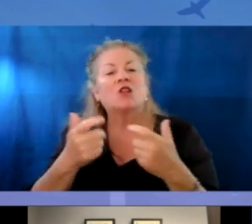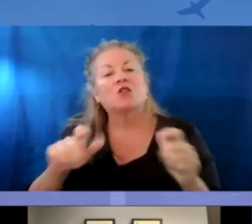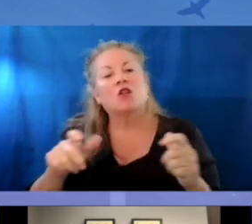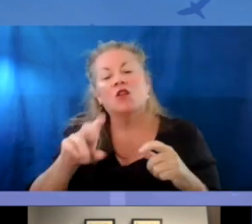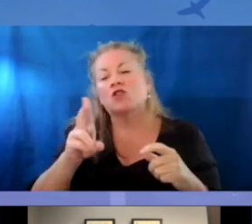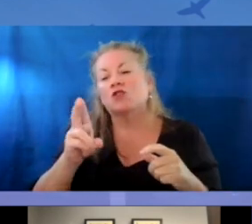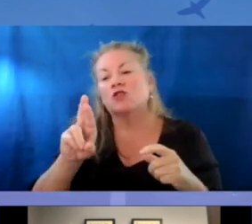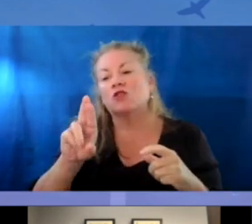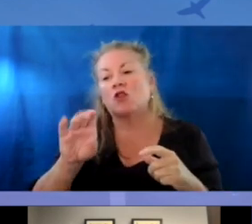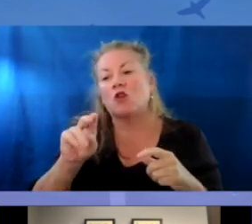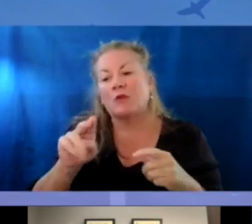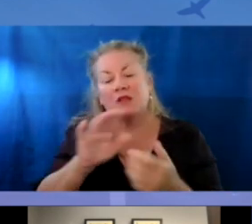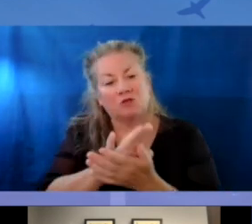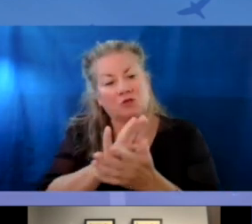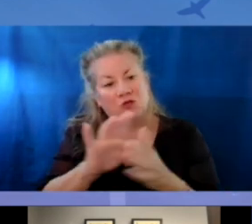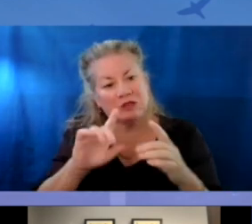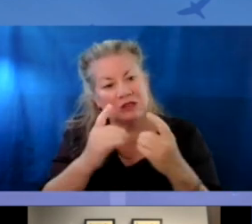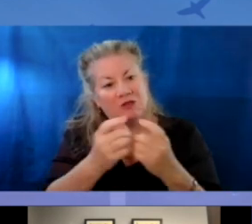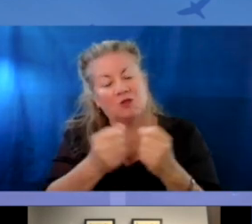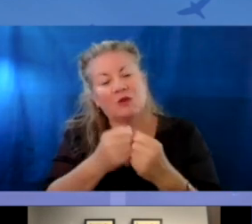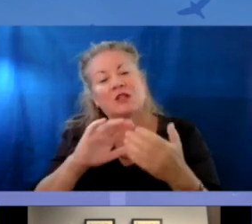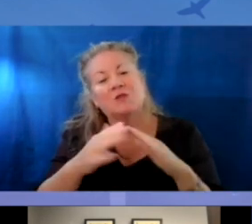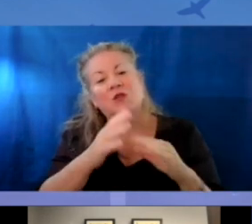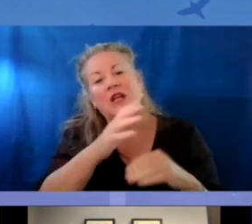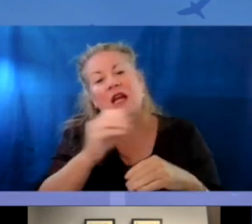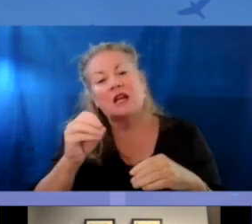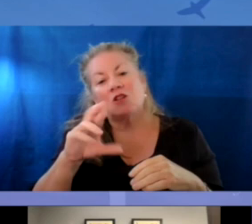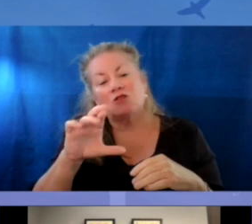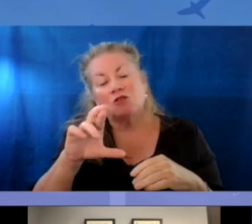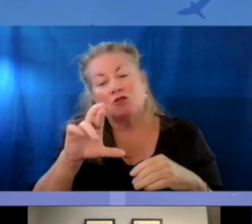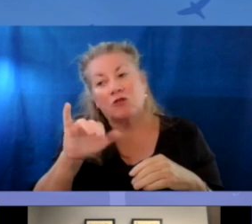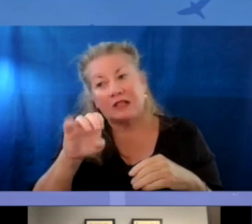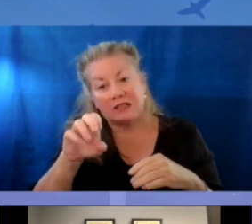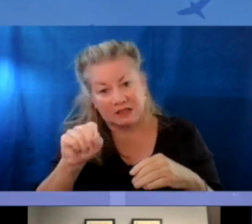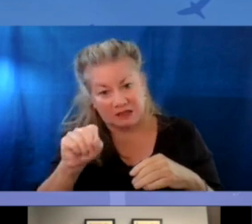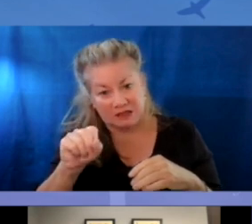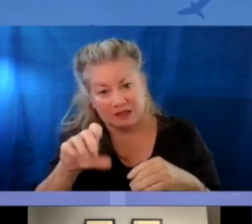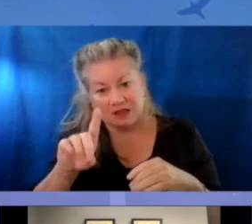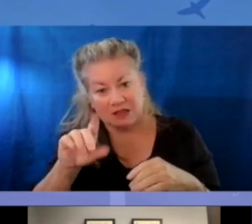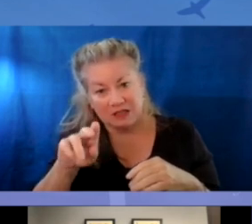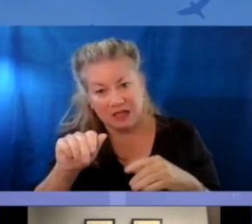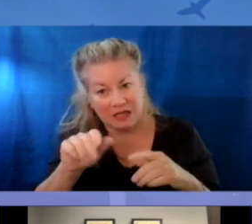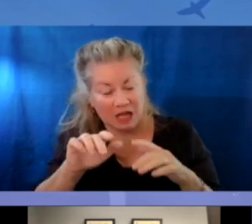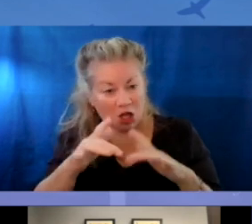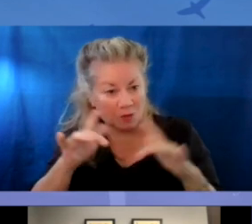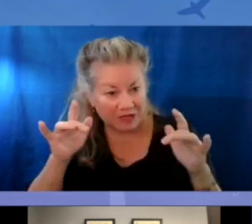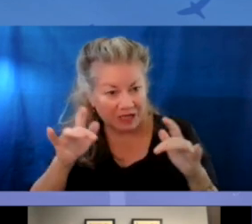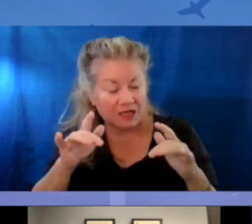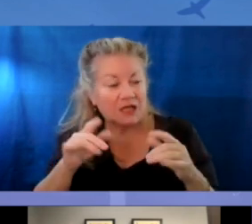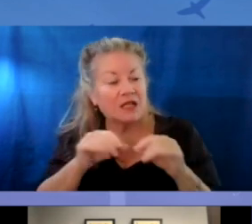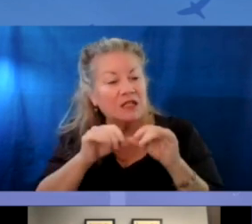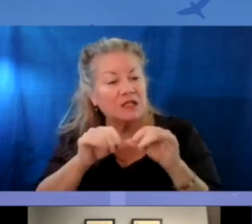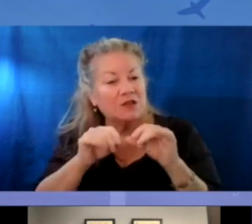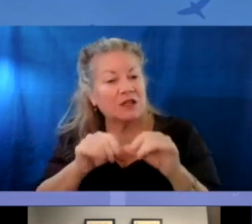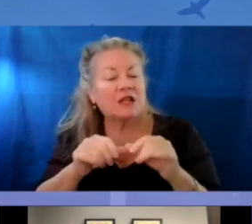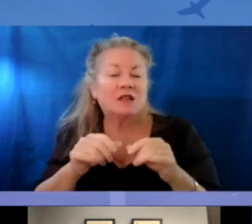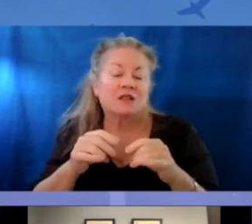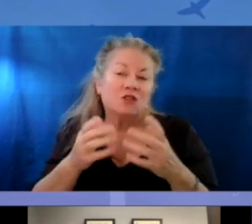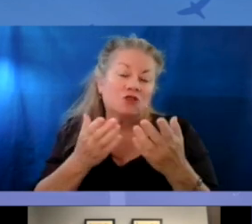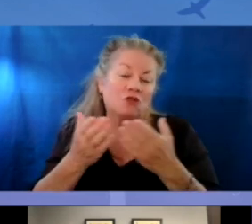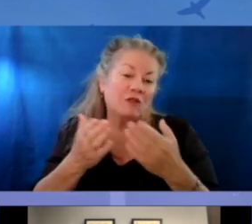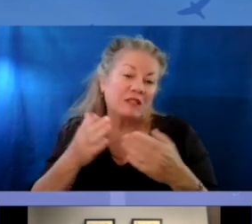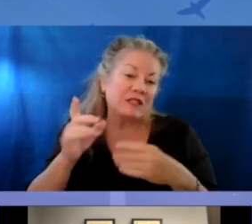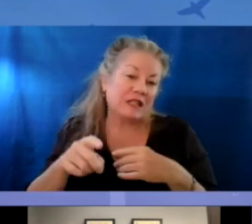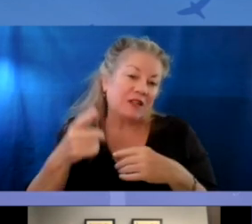a large urban school district with communities in crisis. The data illuminated a continuum of